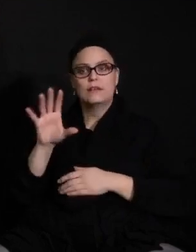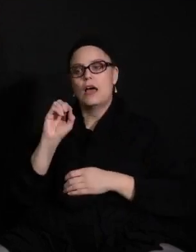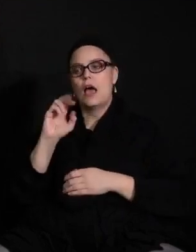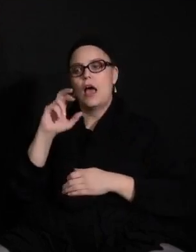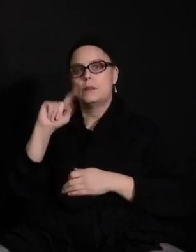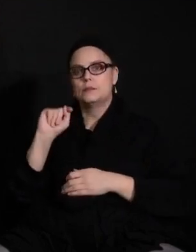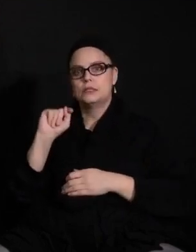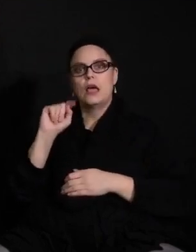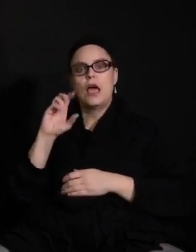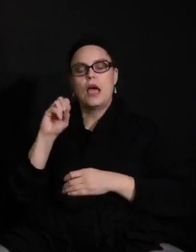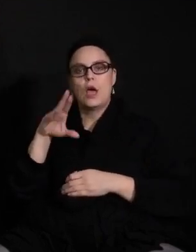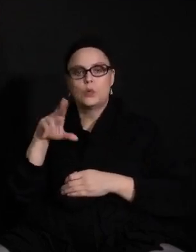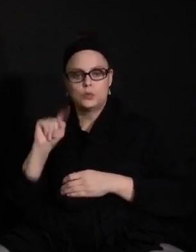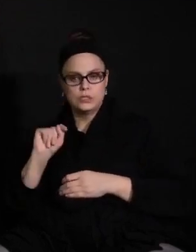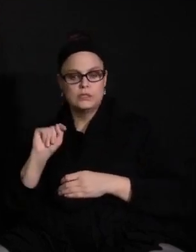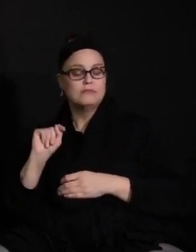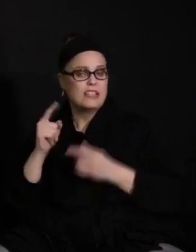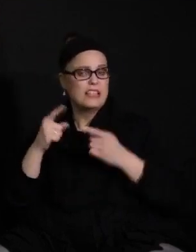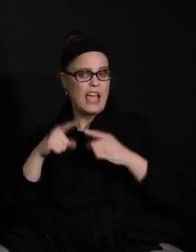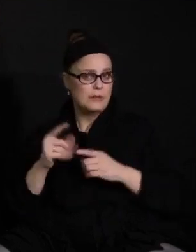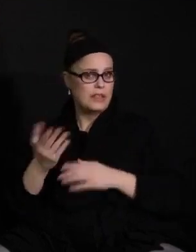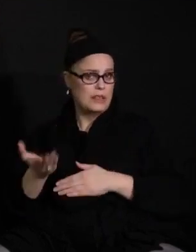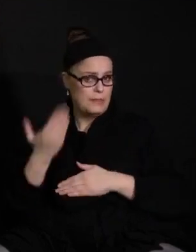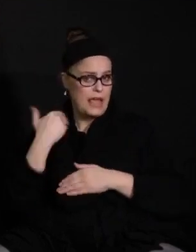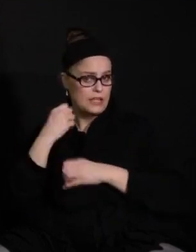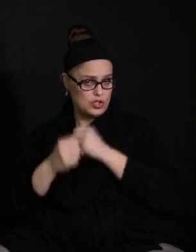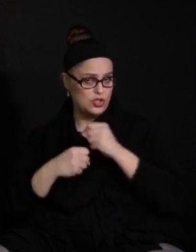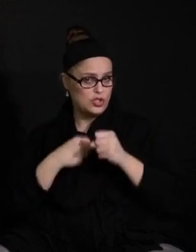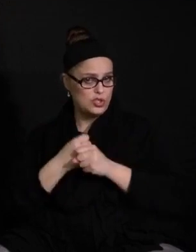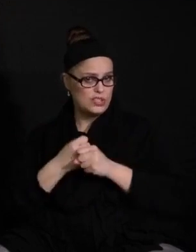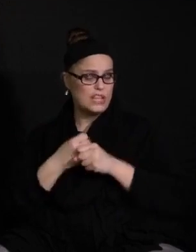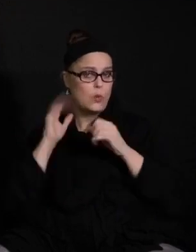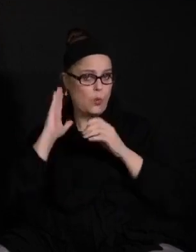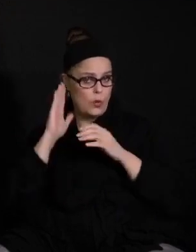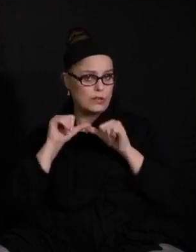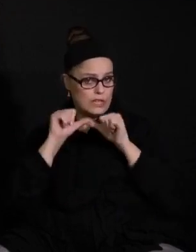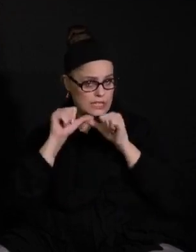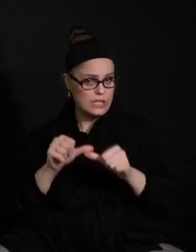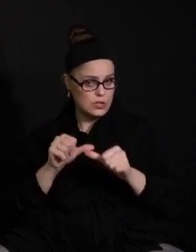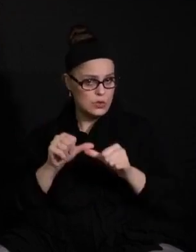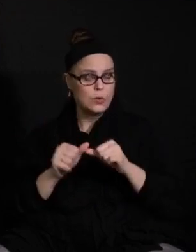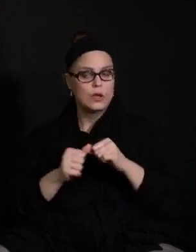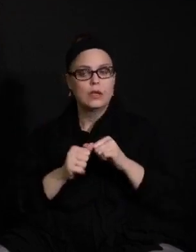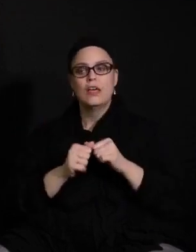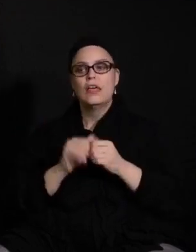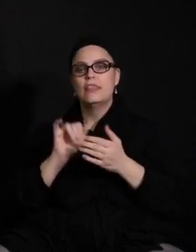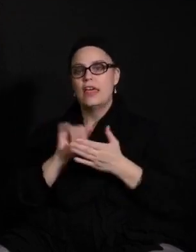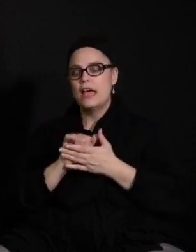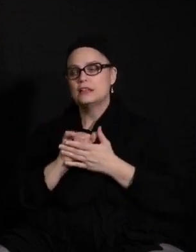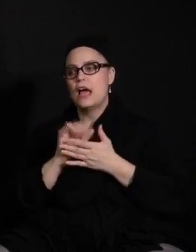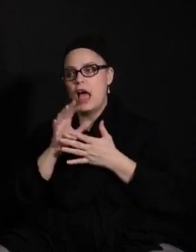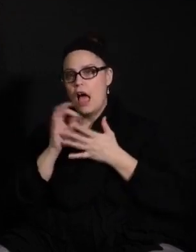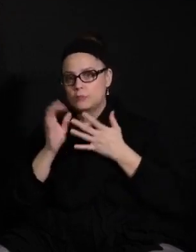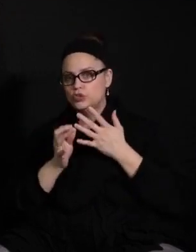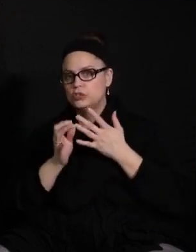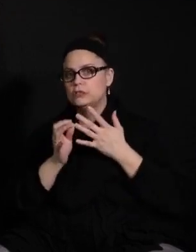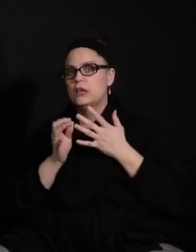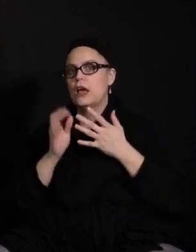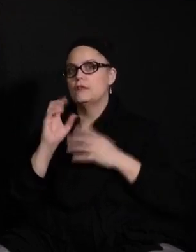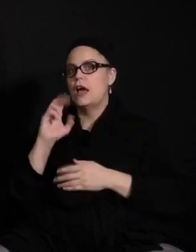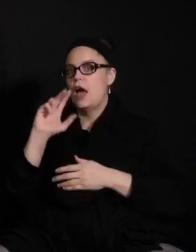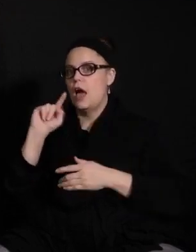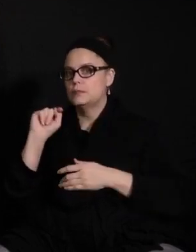has existed in prior years and will continue to exist. And the option of opting out of